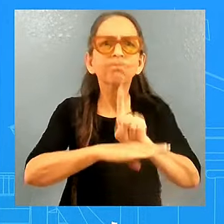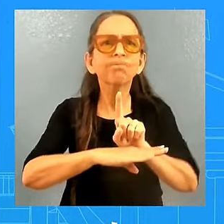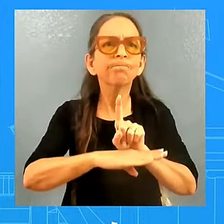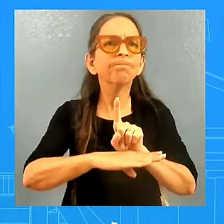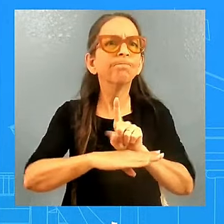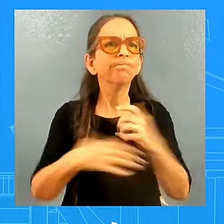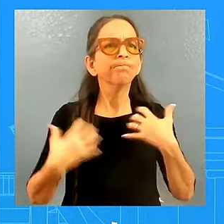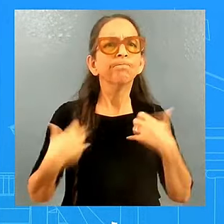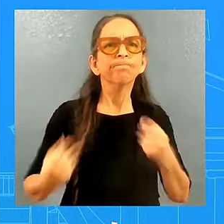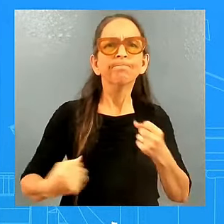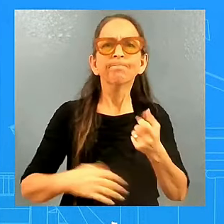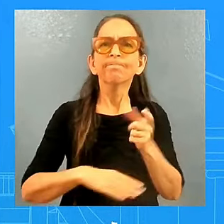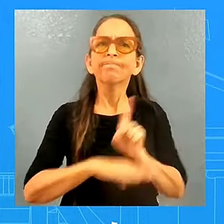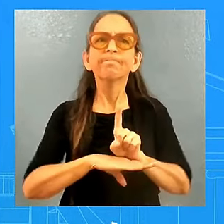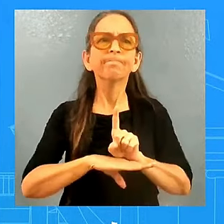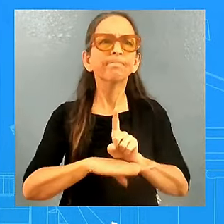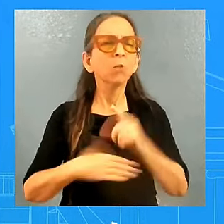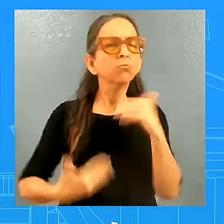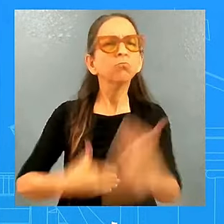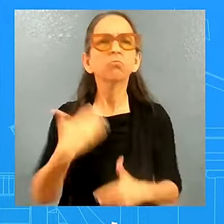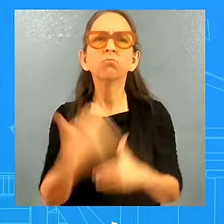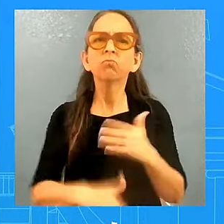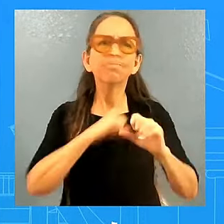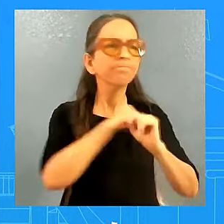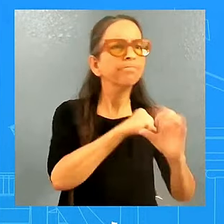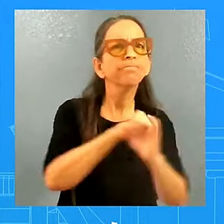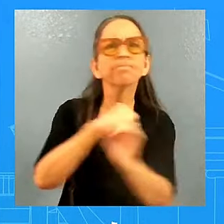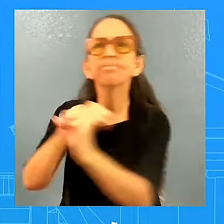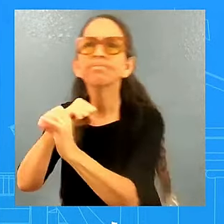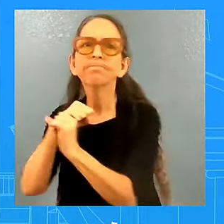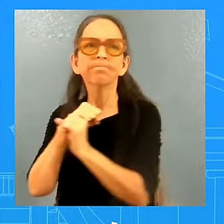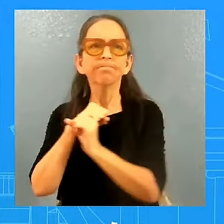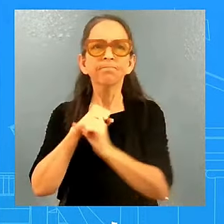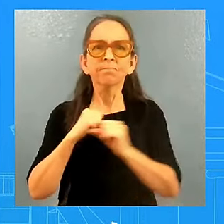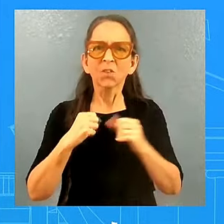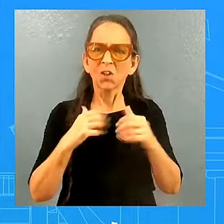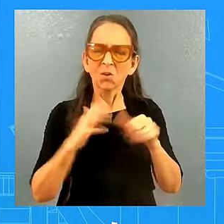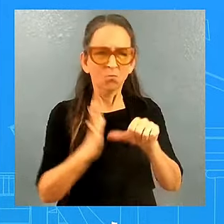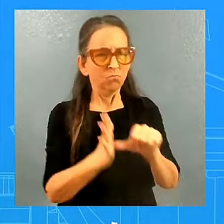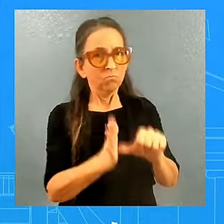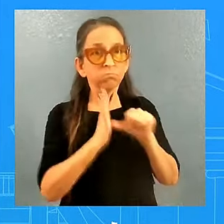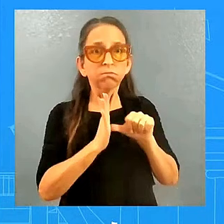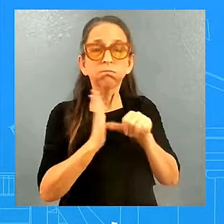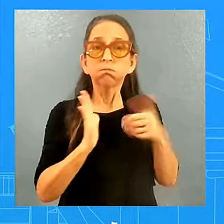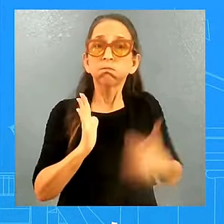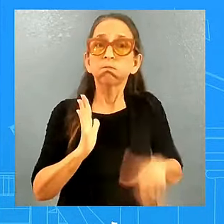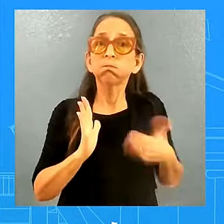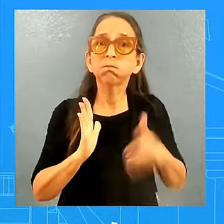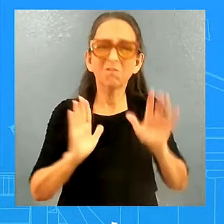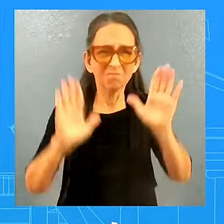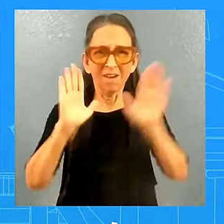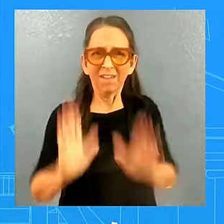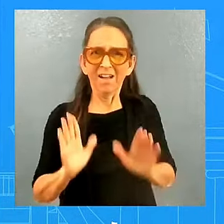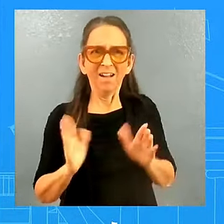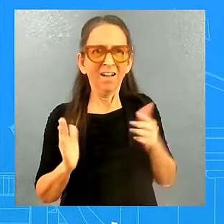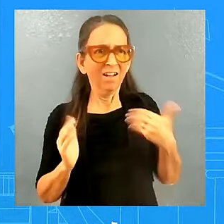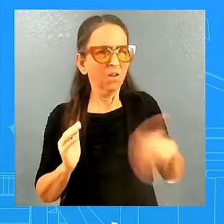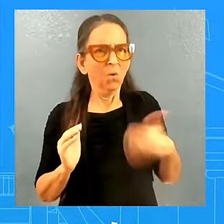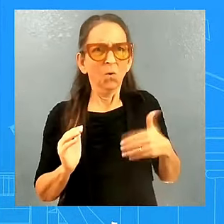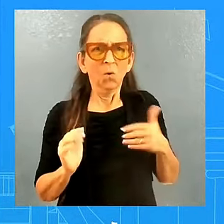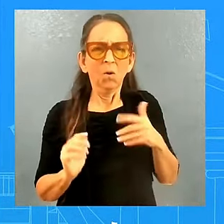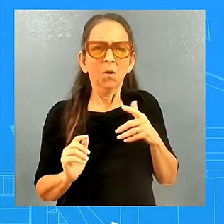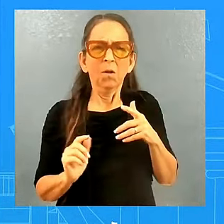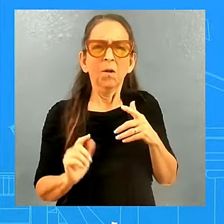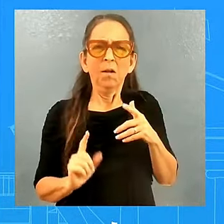running with a, with a impressive campaign. And so that's what he believed. He thought it was the right thing to do. And